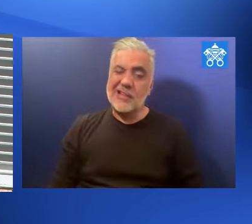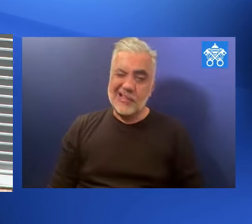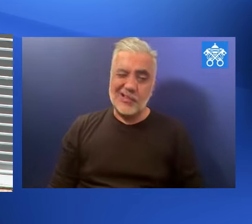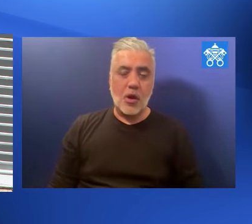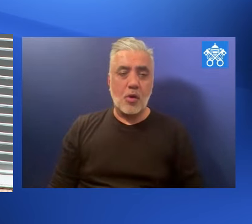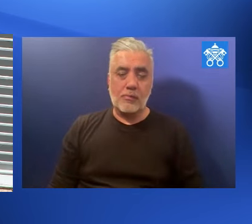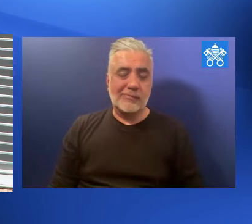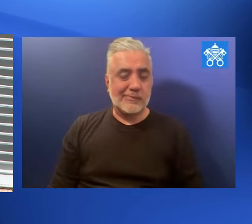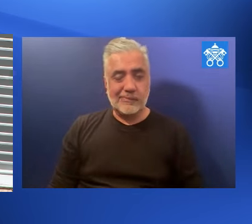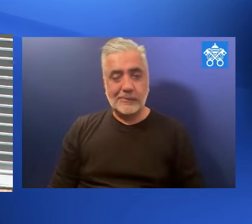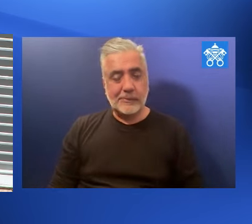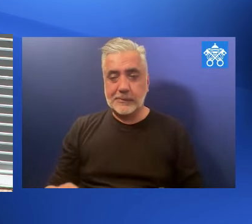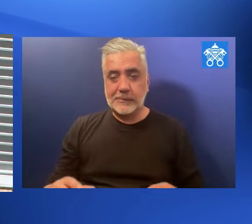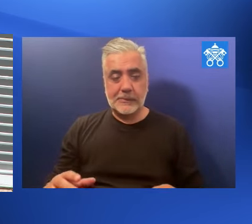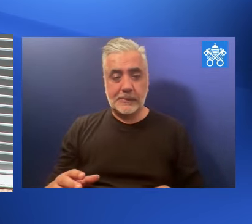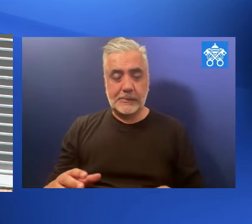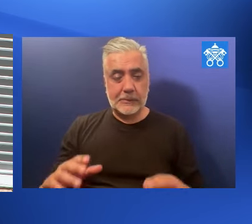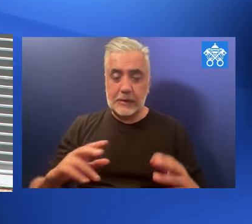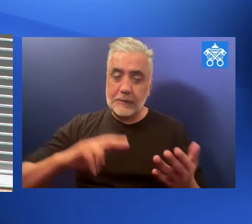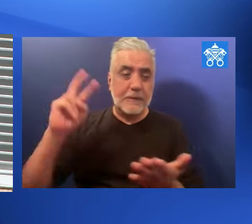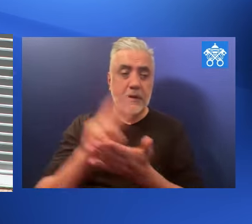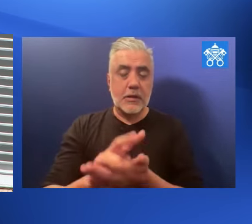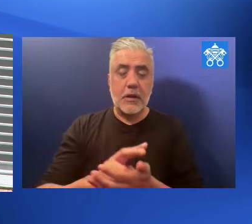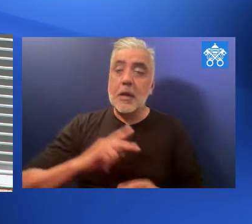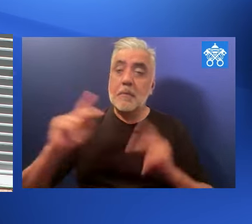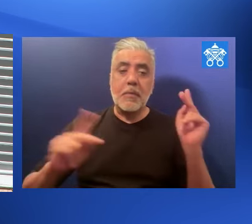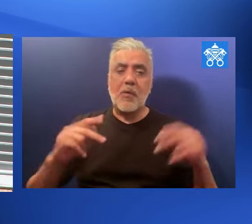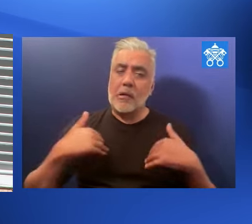Land. War, let's never forget, is always a defeat.